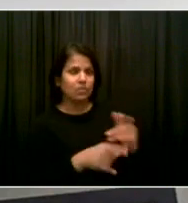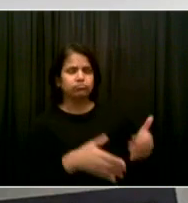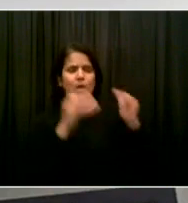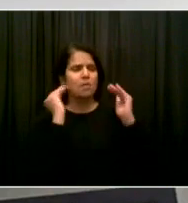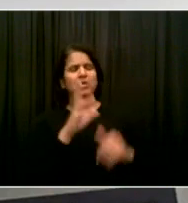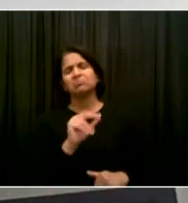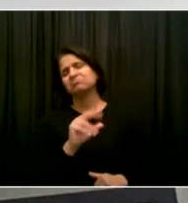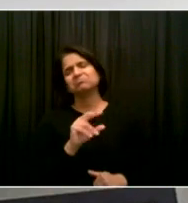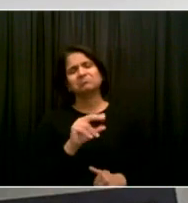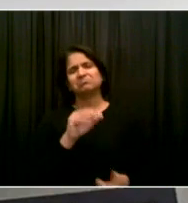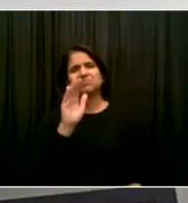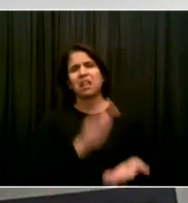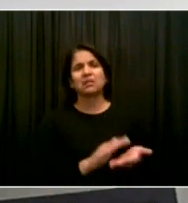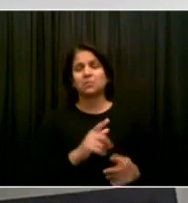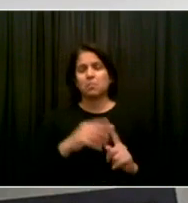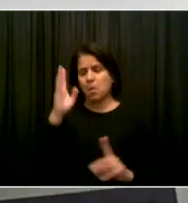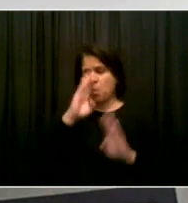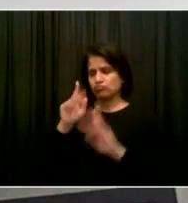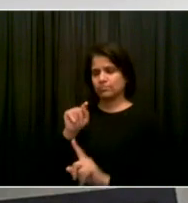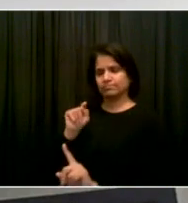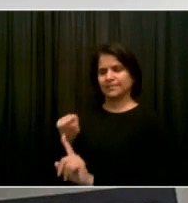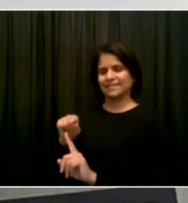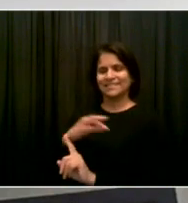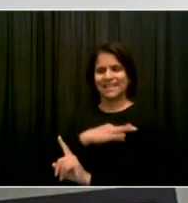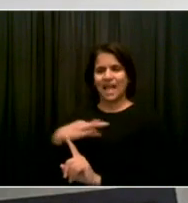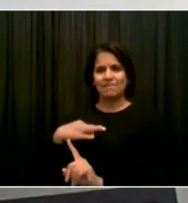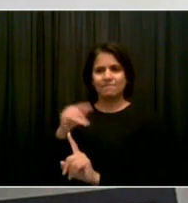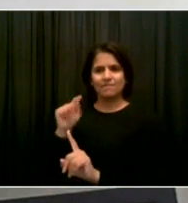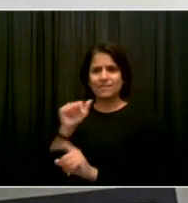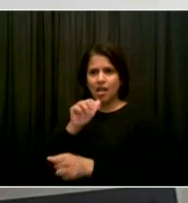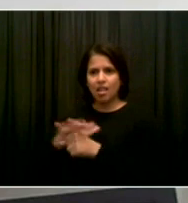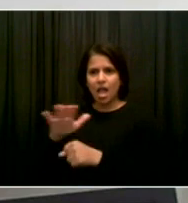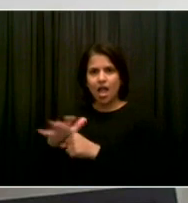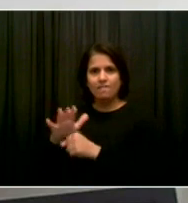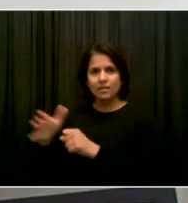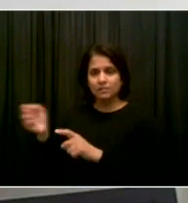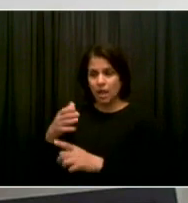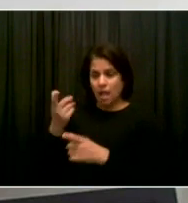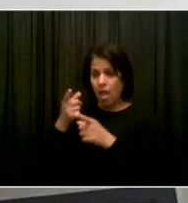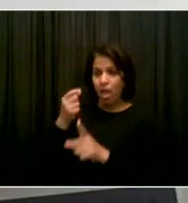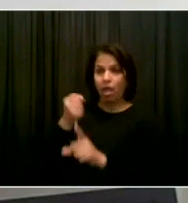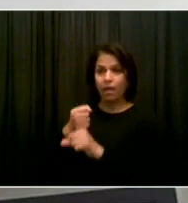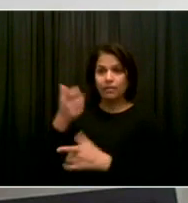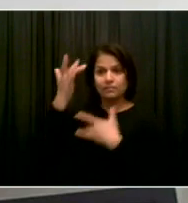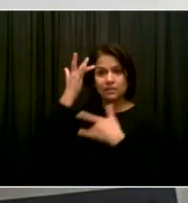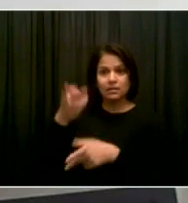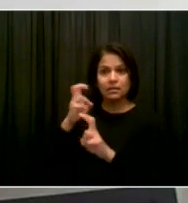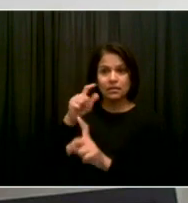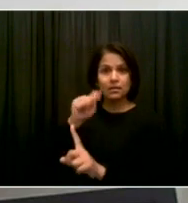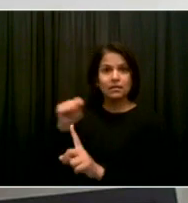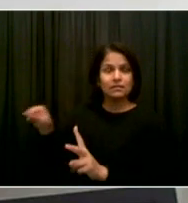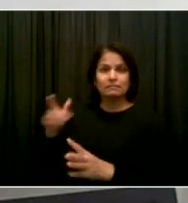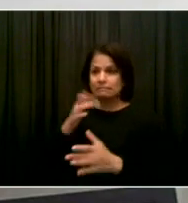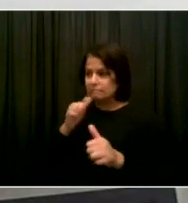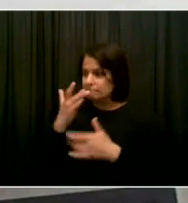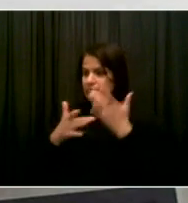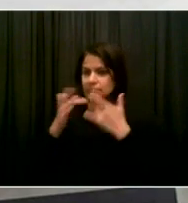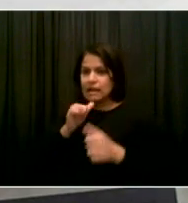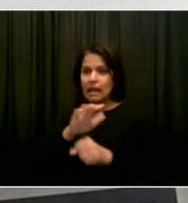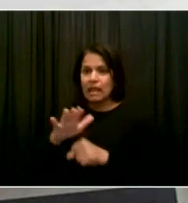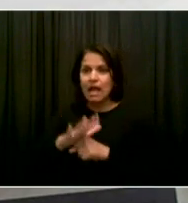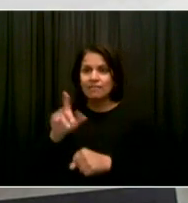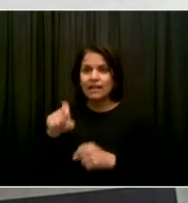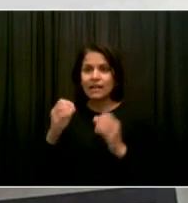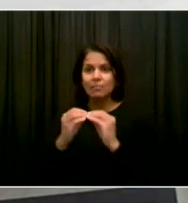get Omicron and then we'll need to be isolated. And that will result in our having fewer staff. But we have run the